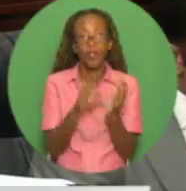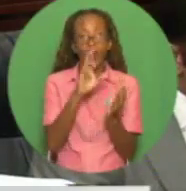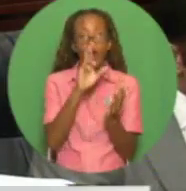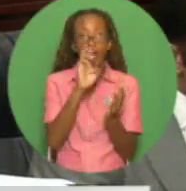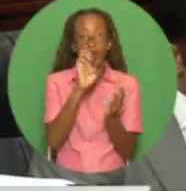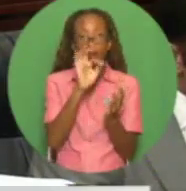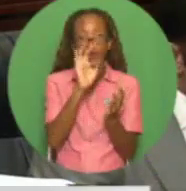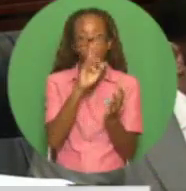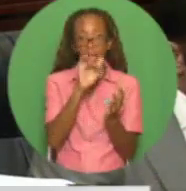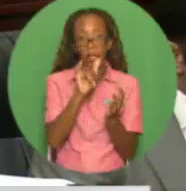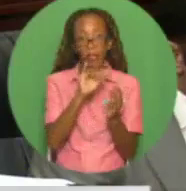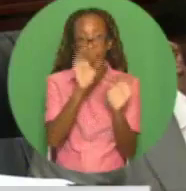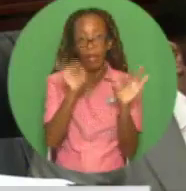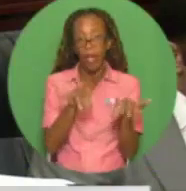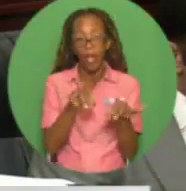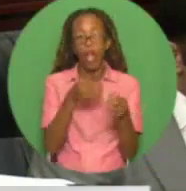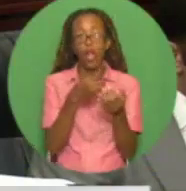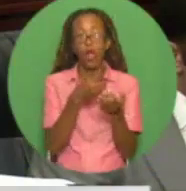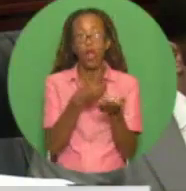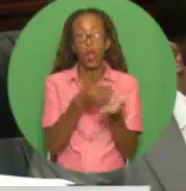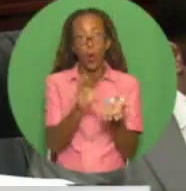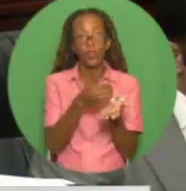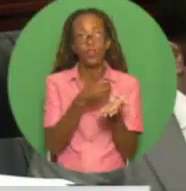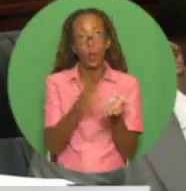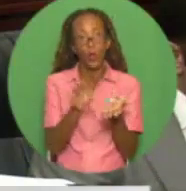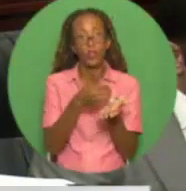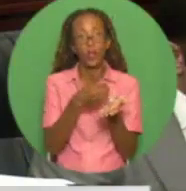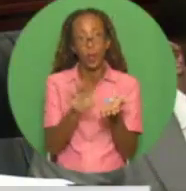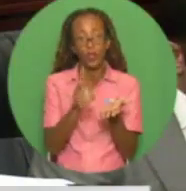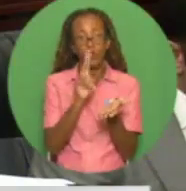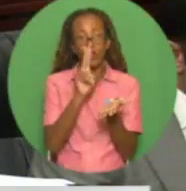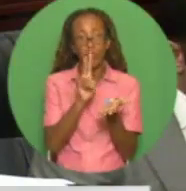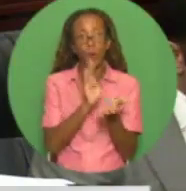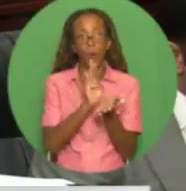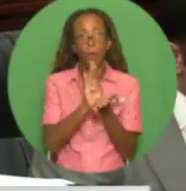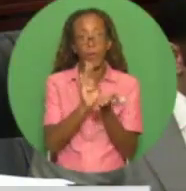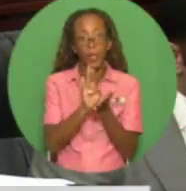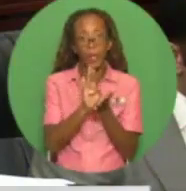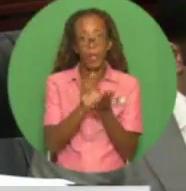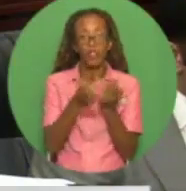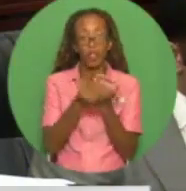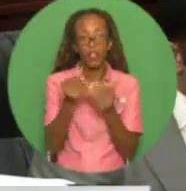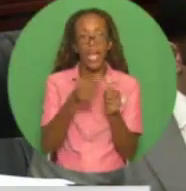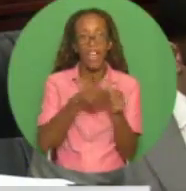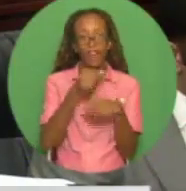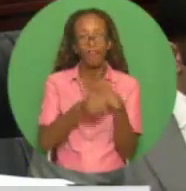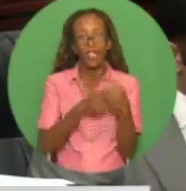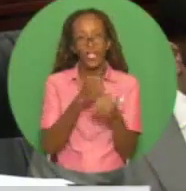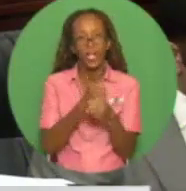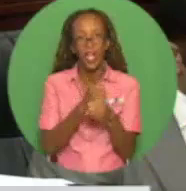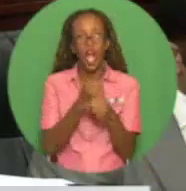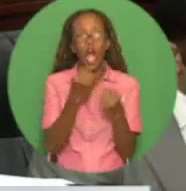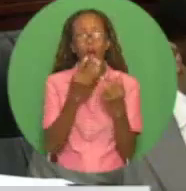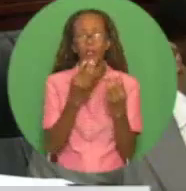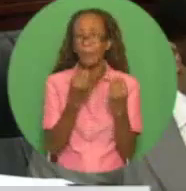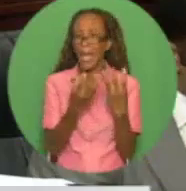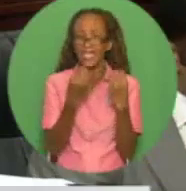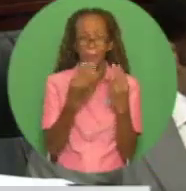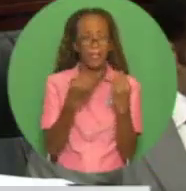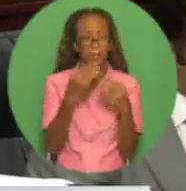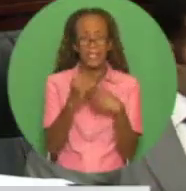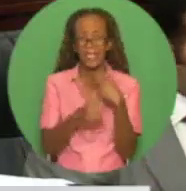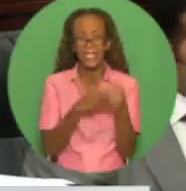consistently losing over $2 billion a year for the last several years,